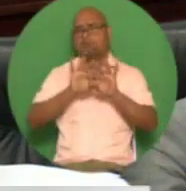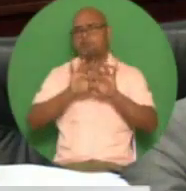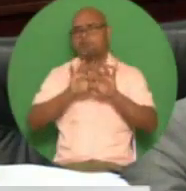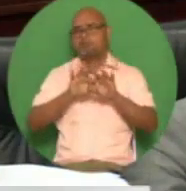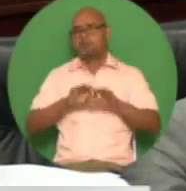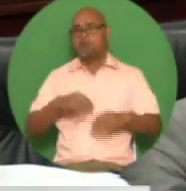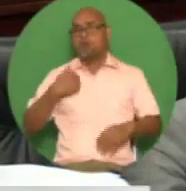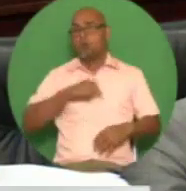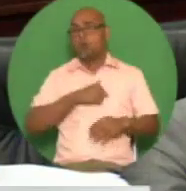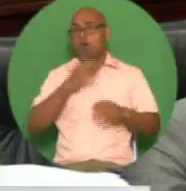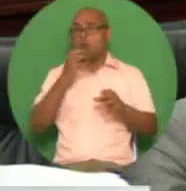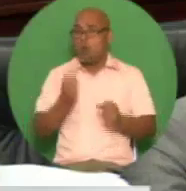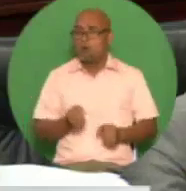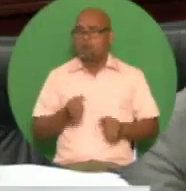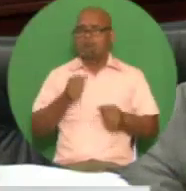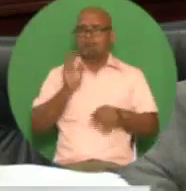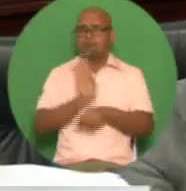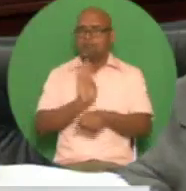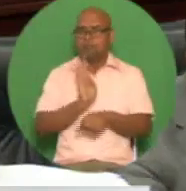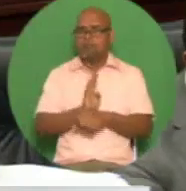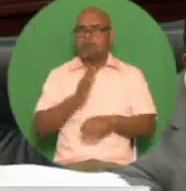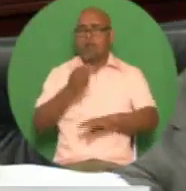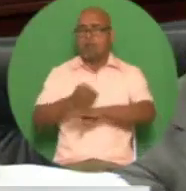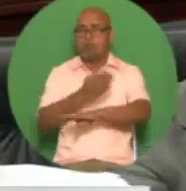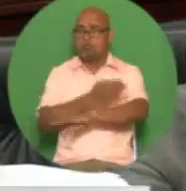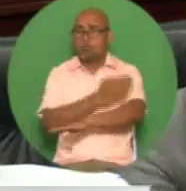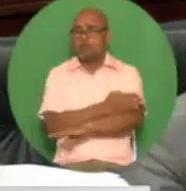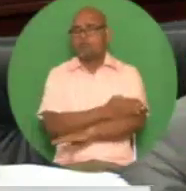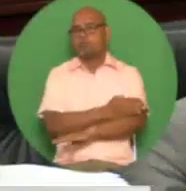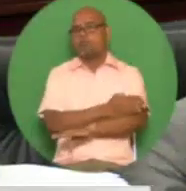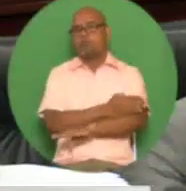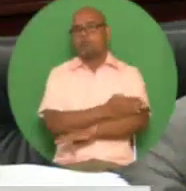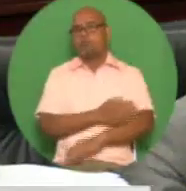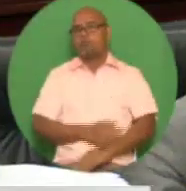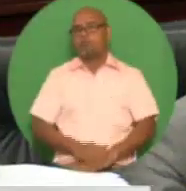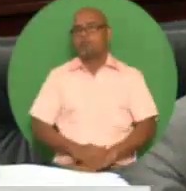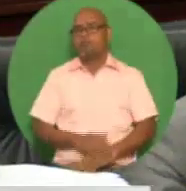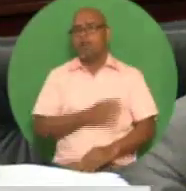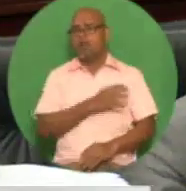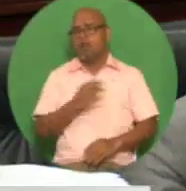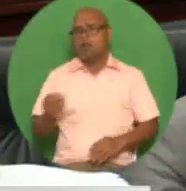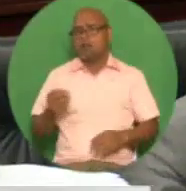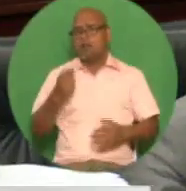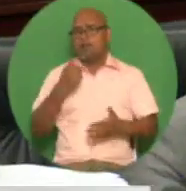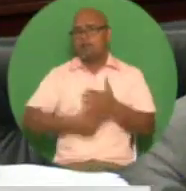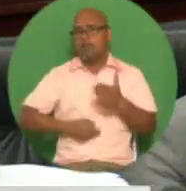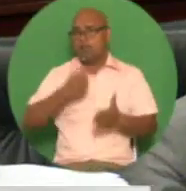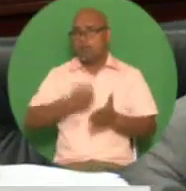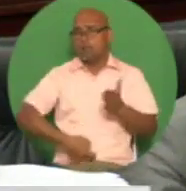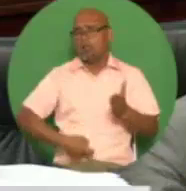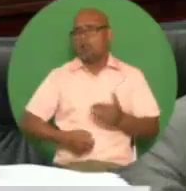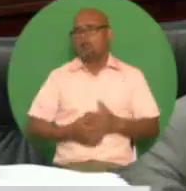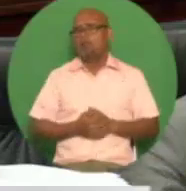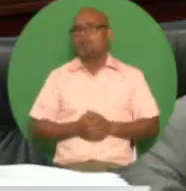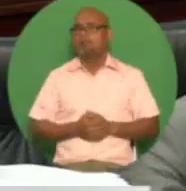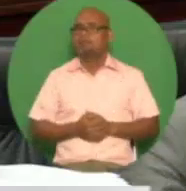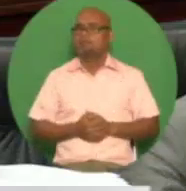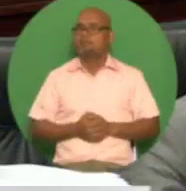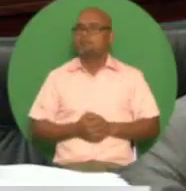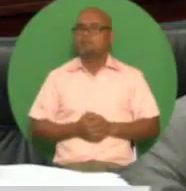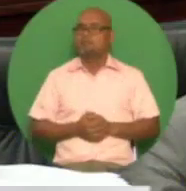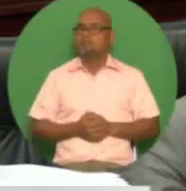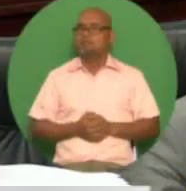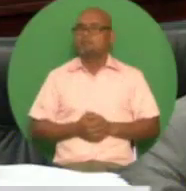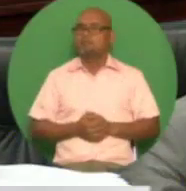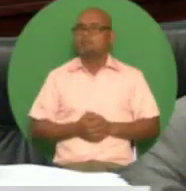business and business practices and in the circumstances where the existing fines and penalties are not sufficiently adequate to be considered a